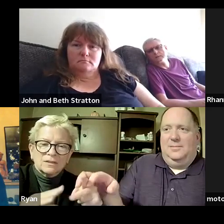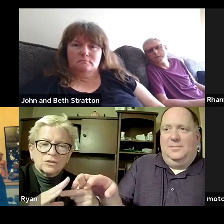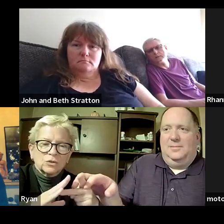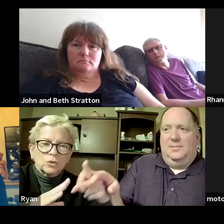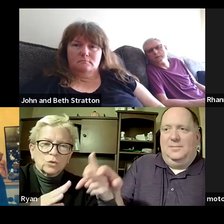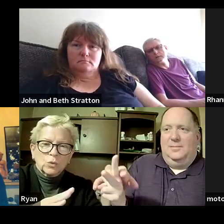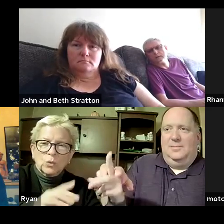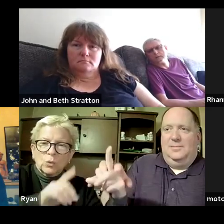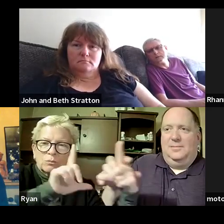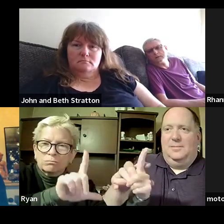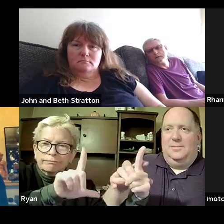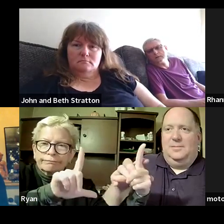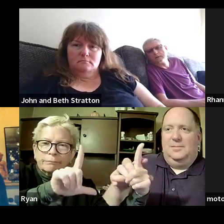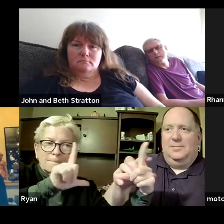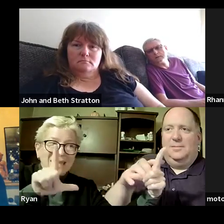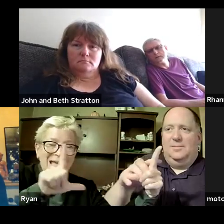oh where am i at